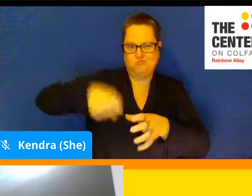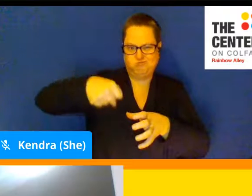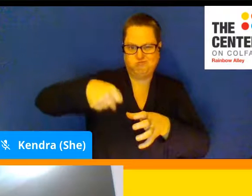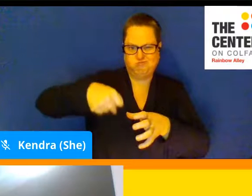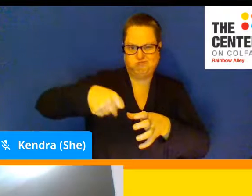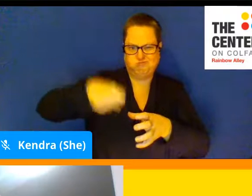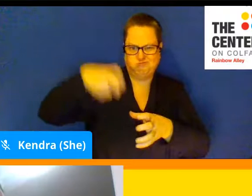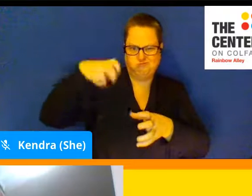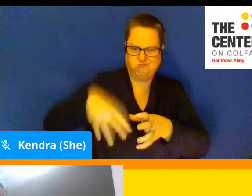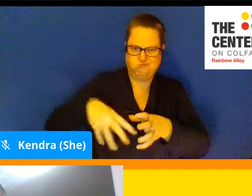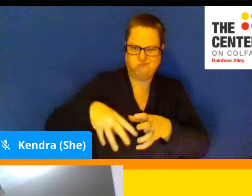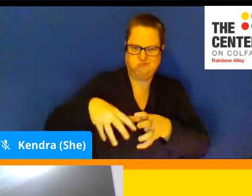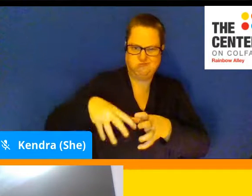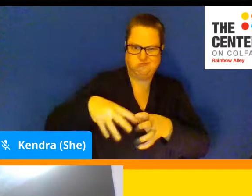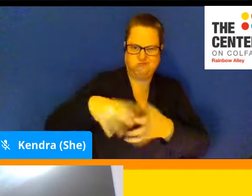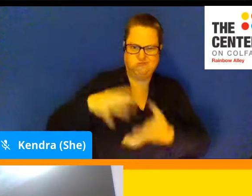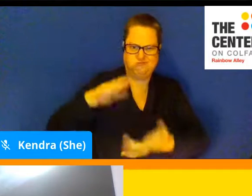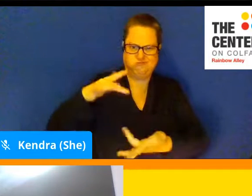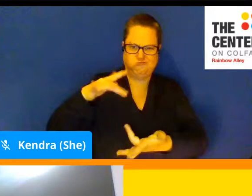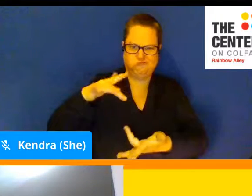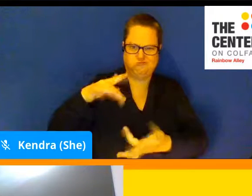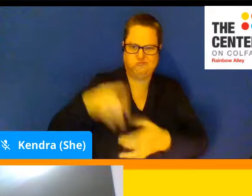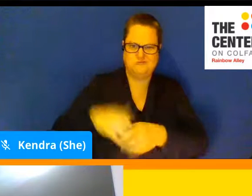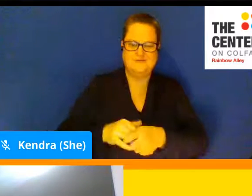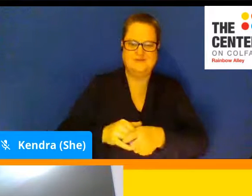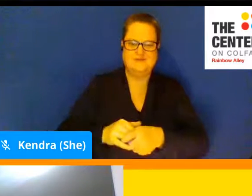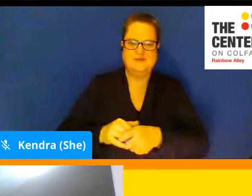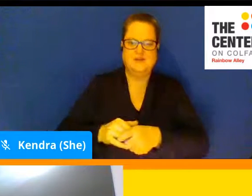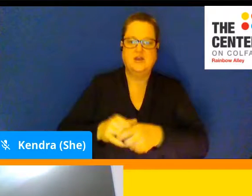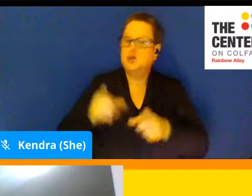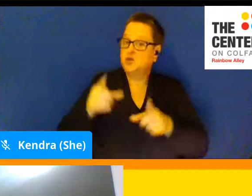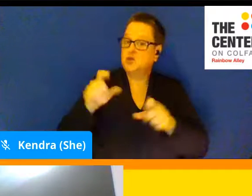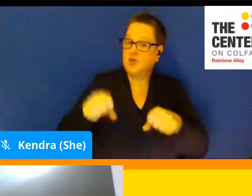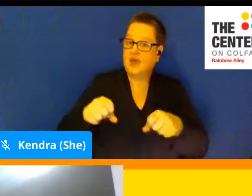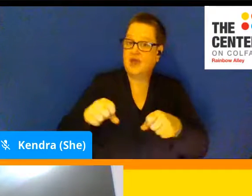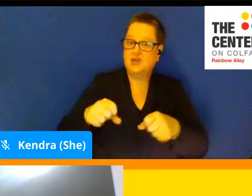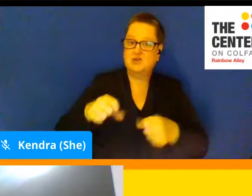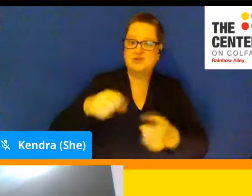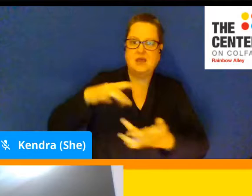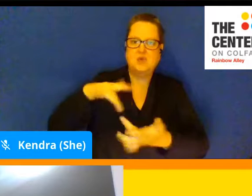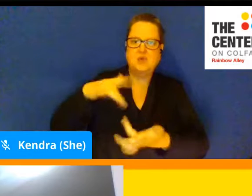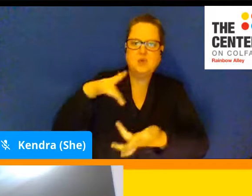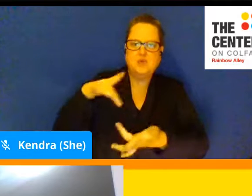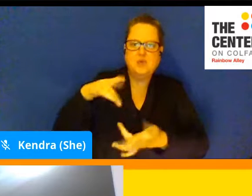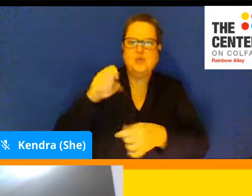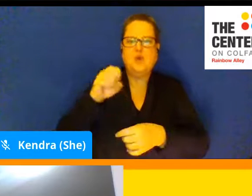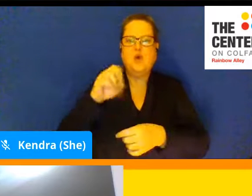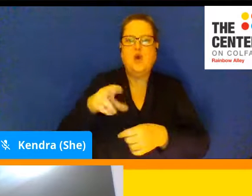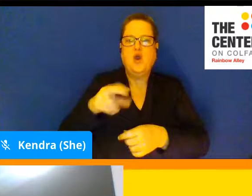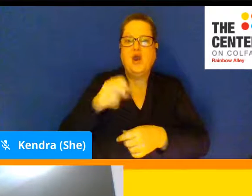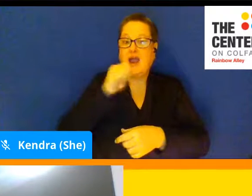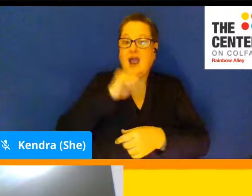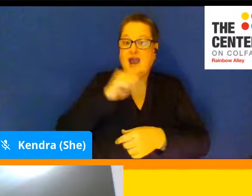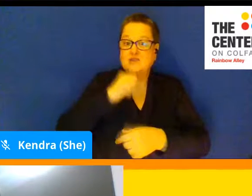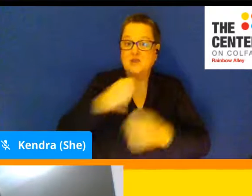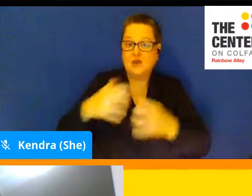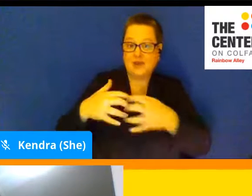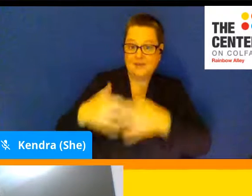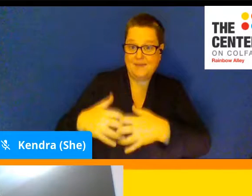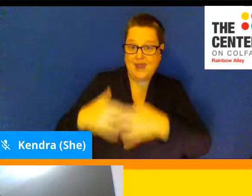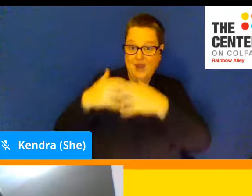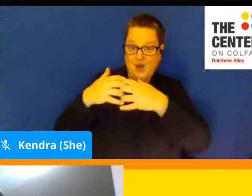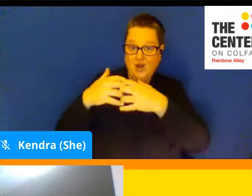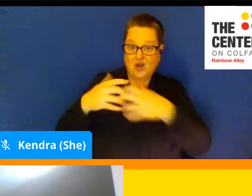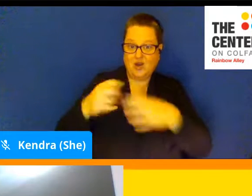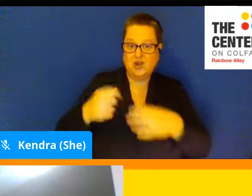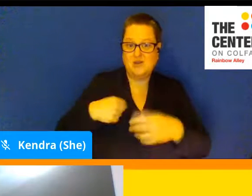So sometimes there's a you can use like a mixer or an ice cream maker or something like that. You might be able to find one at some place